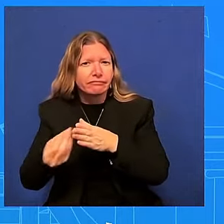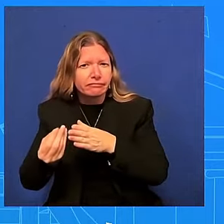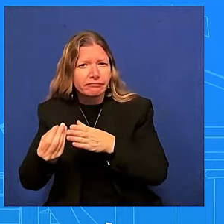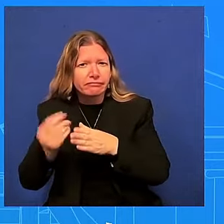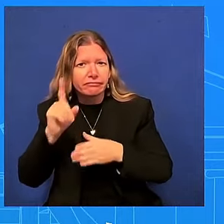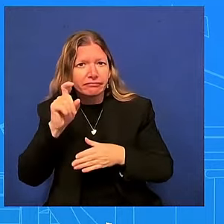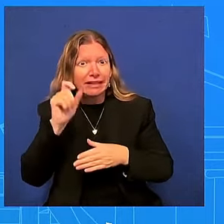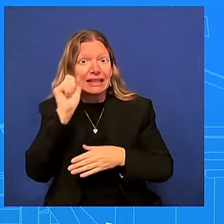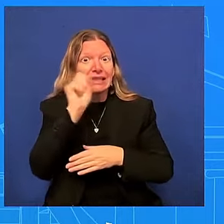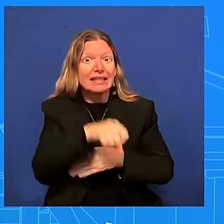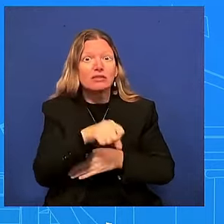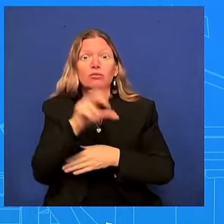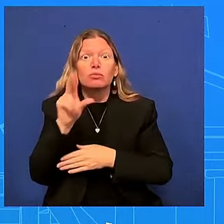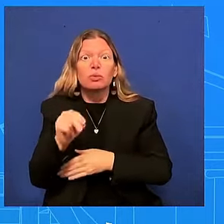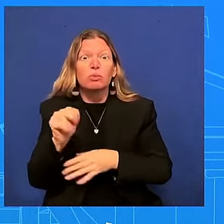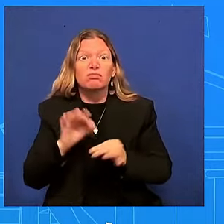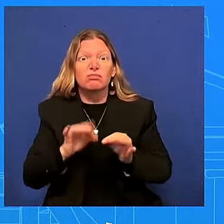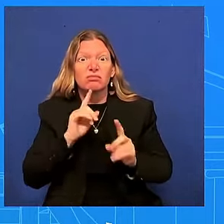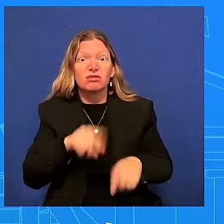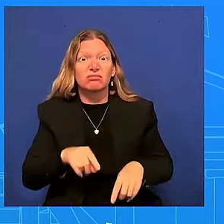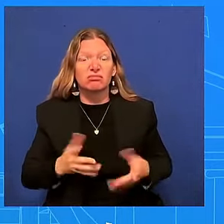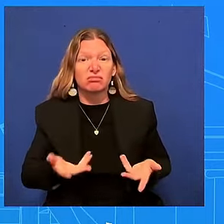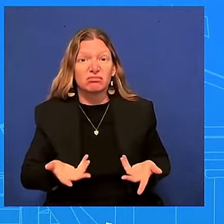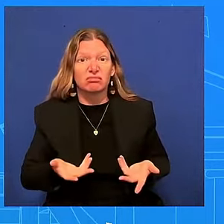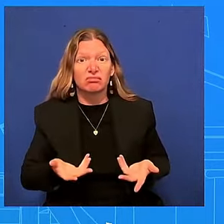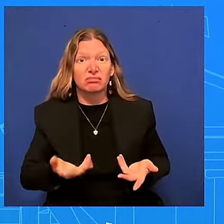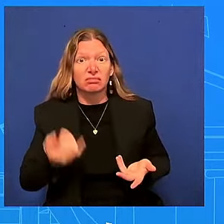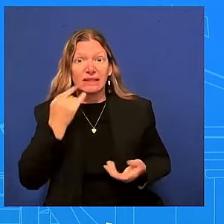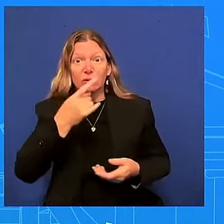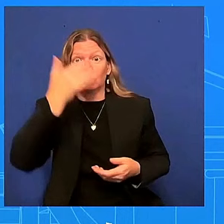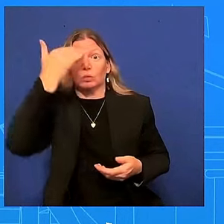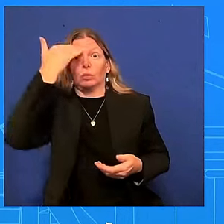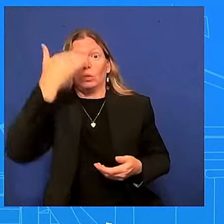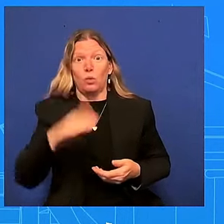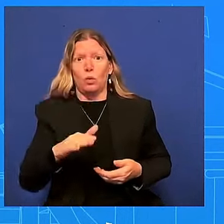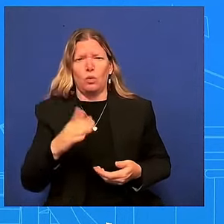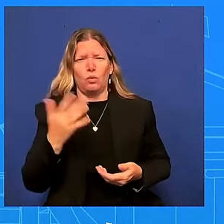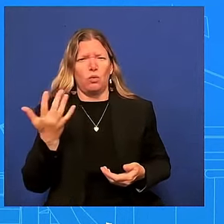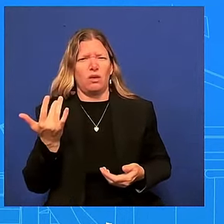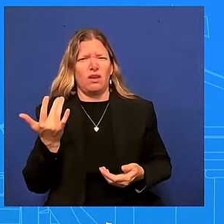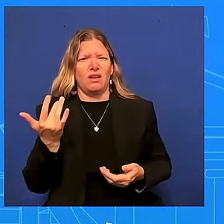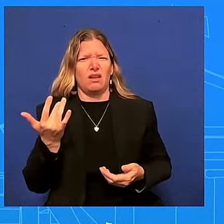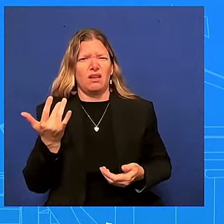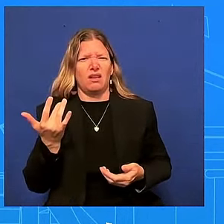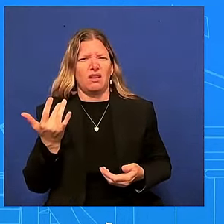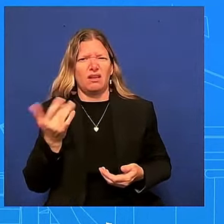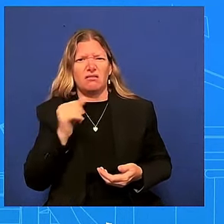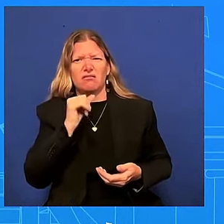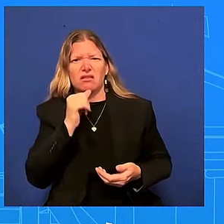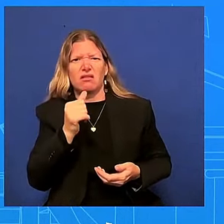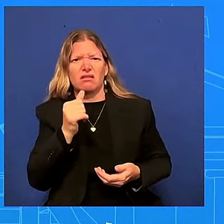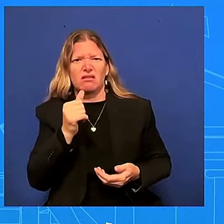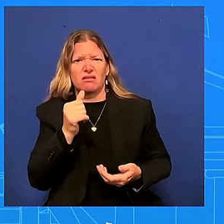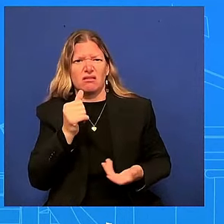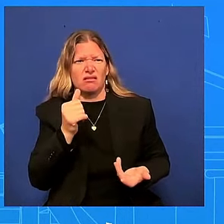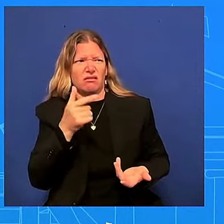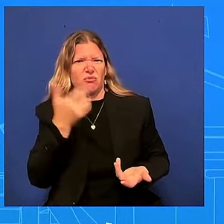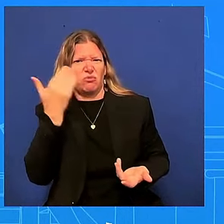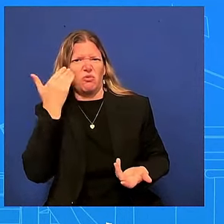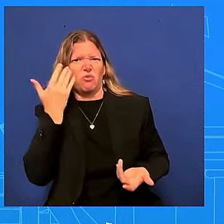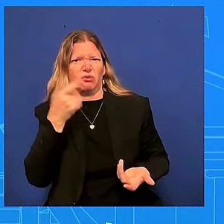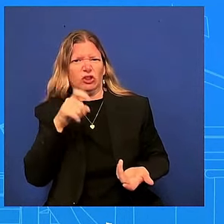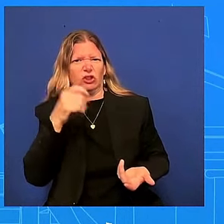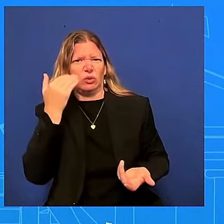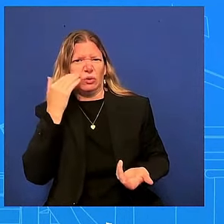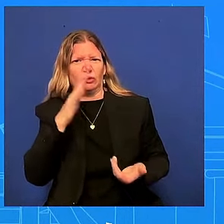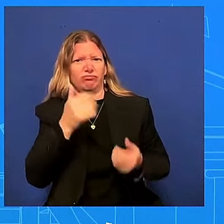don't know why don't you as one of his senior staff members know that i have an answer for you are you ready for this it's a no and